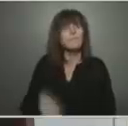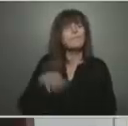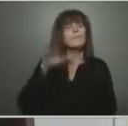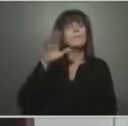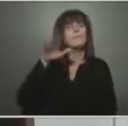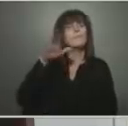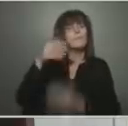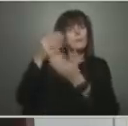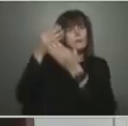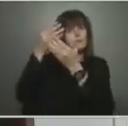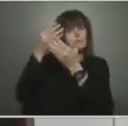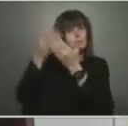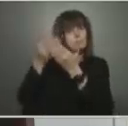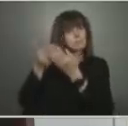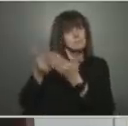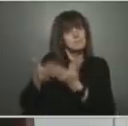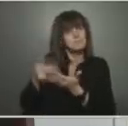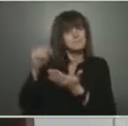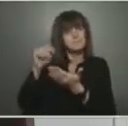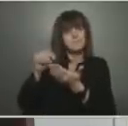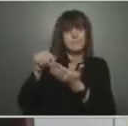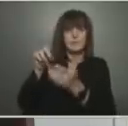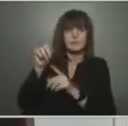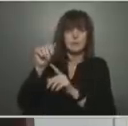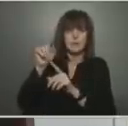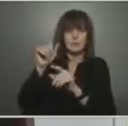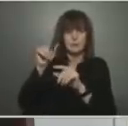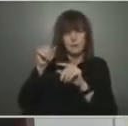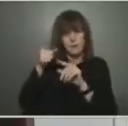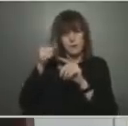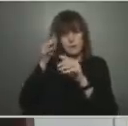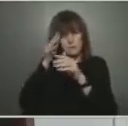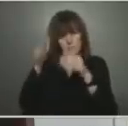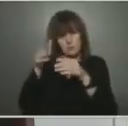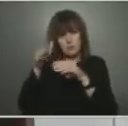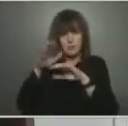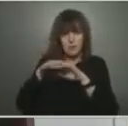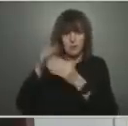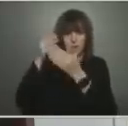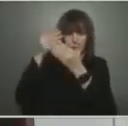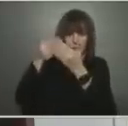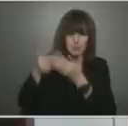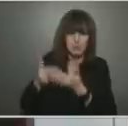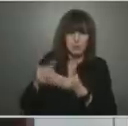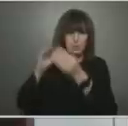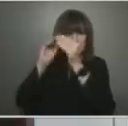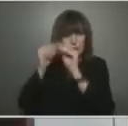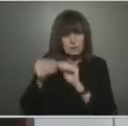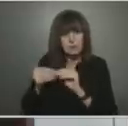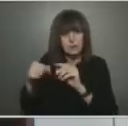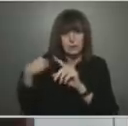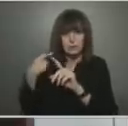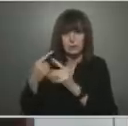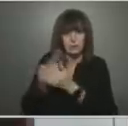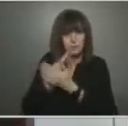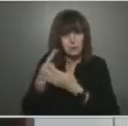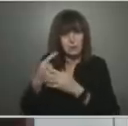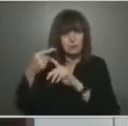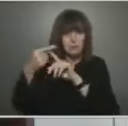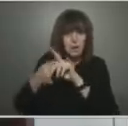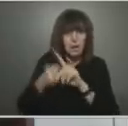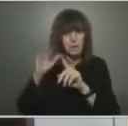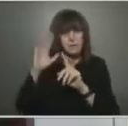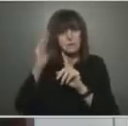a very data-driven person. But over the last number of weeks and months, I mean, you've really started to pare back the PCR testing, rapid